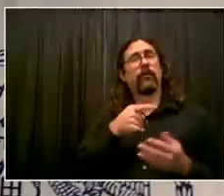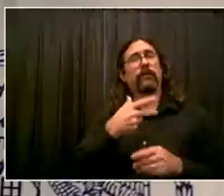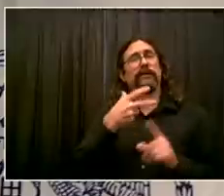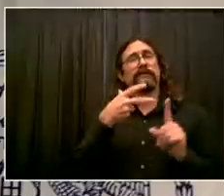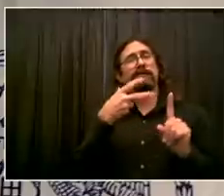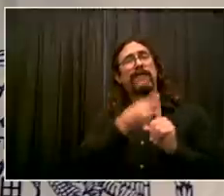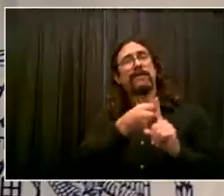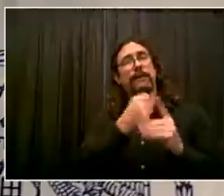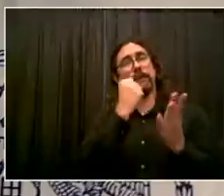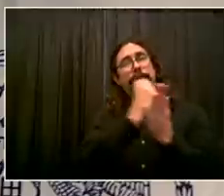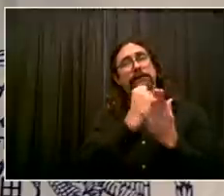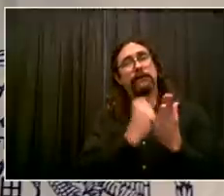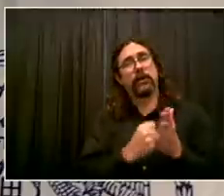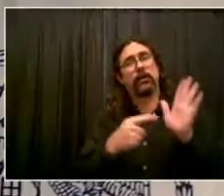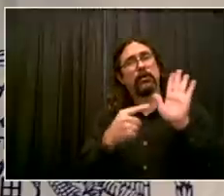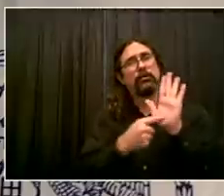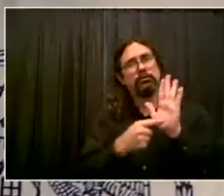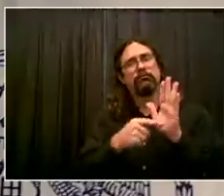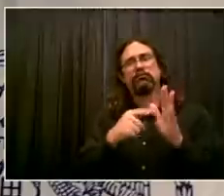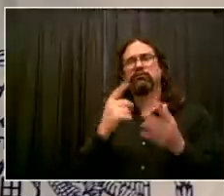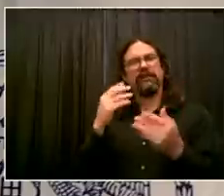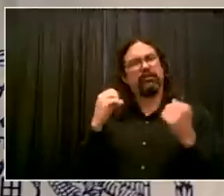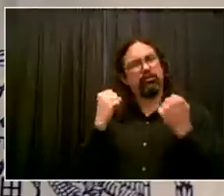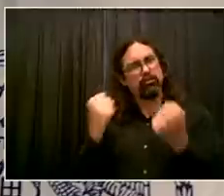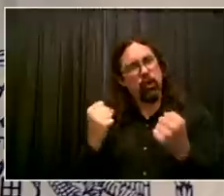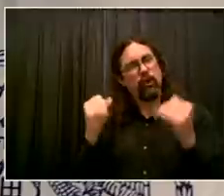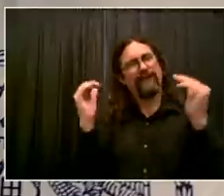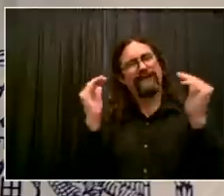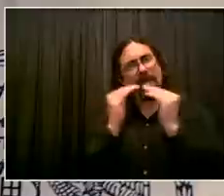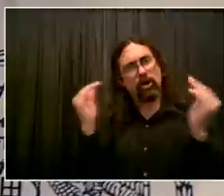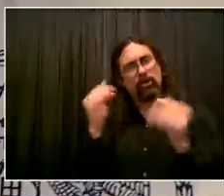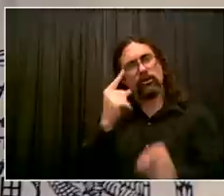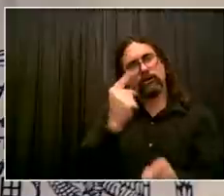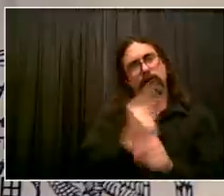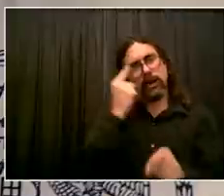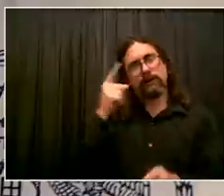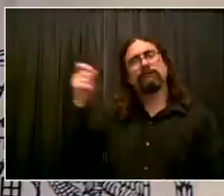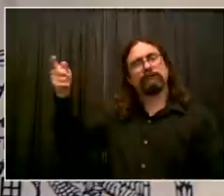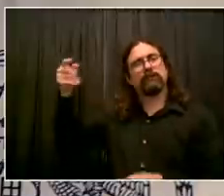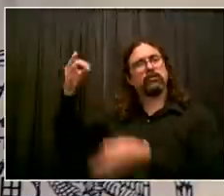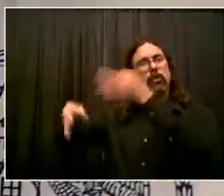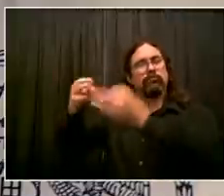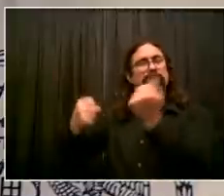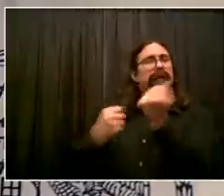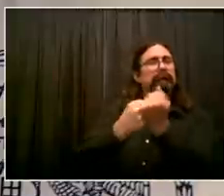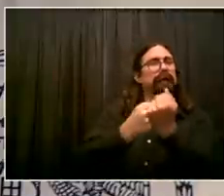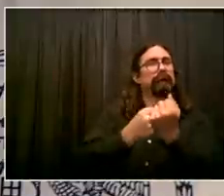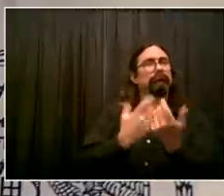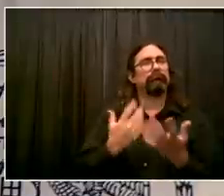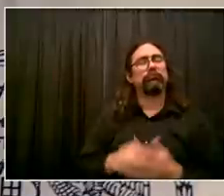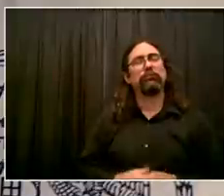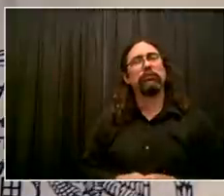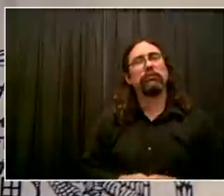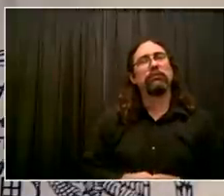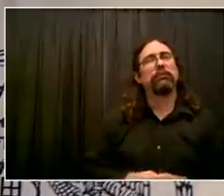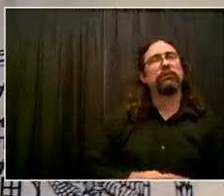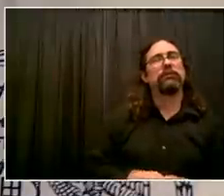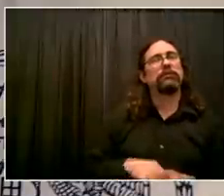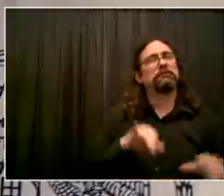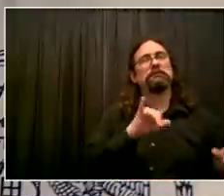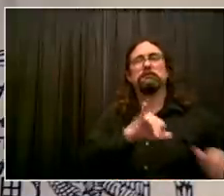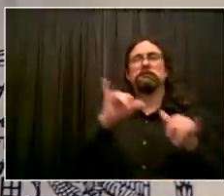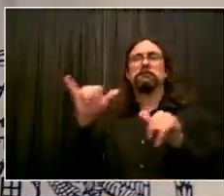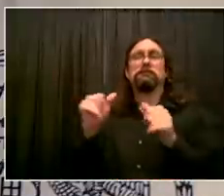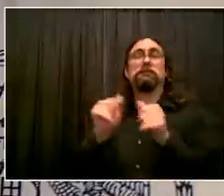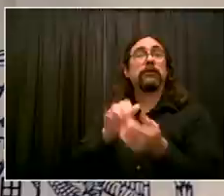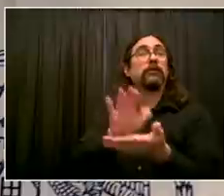Every time there is a full court decision, we find that these mandates are affirmed because they keep people safe